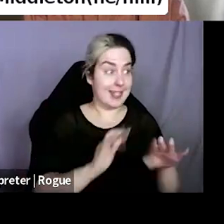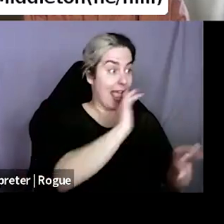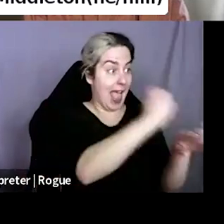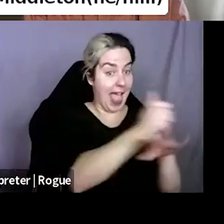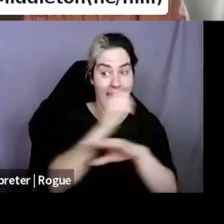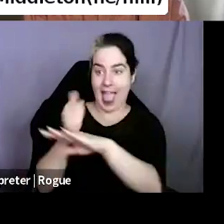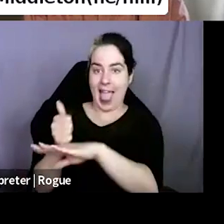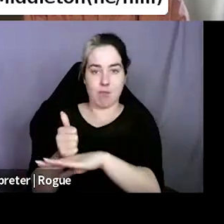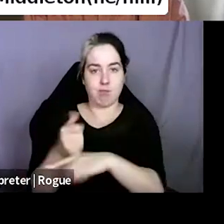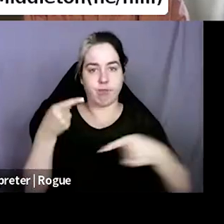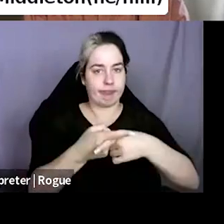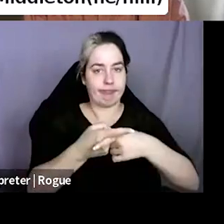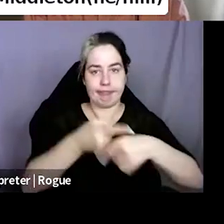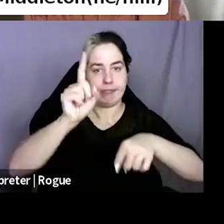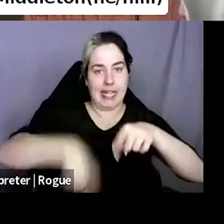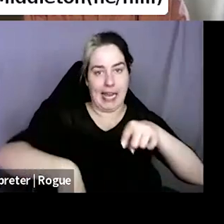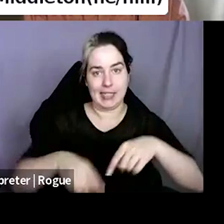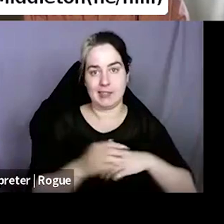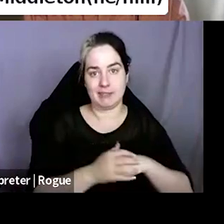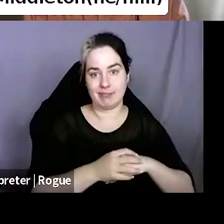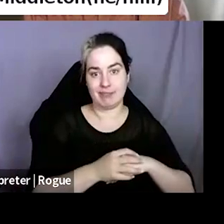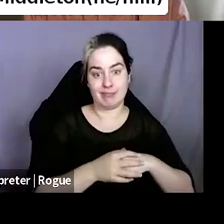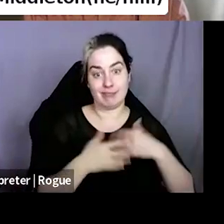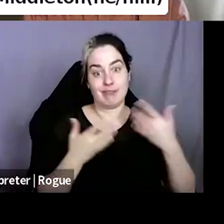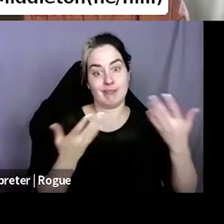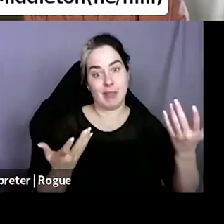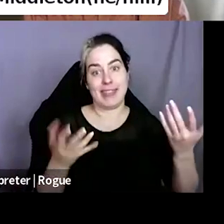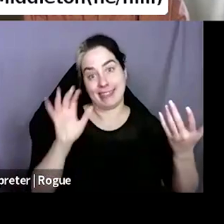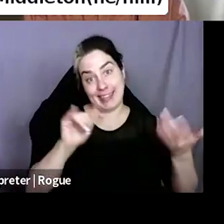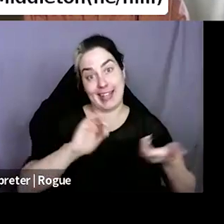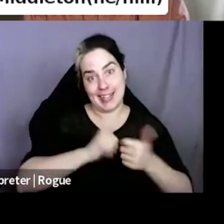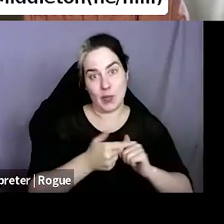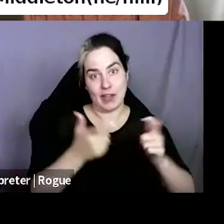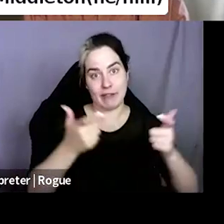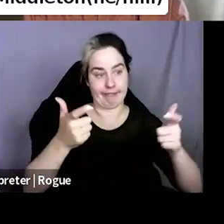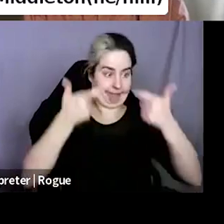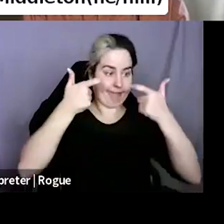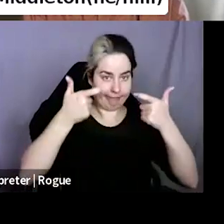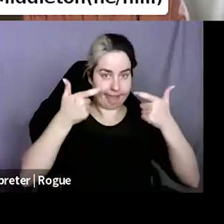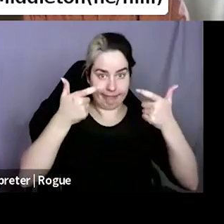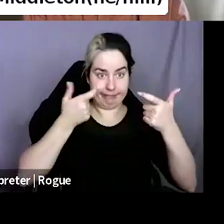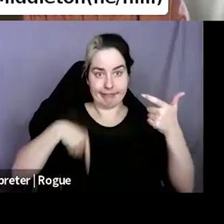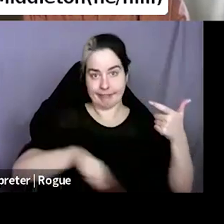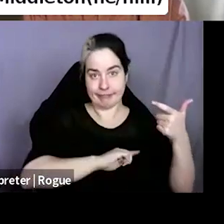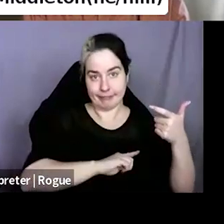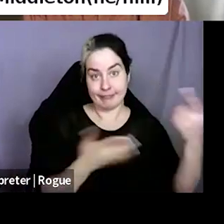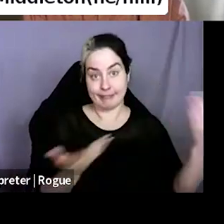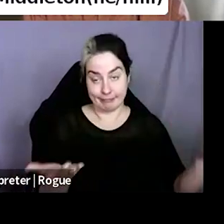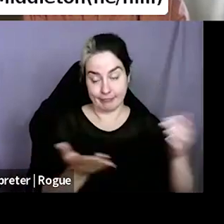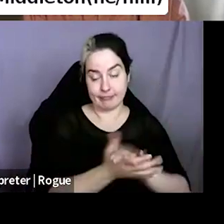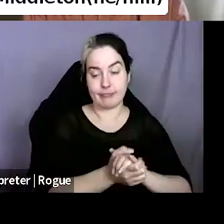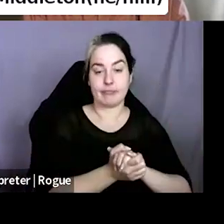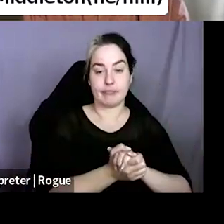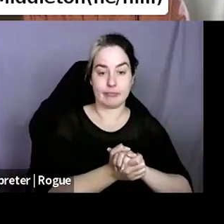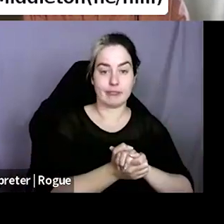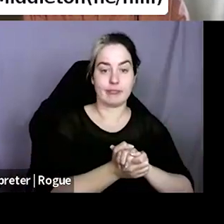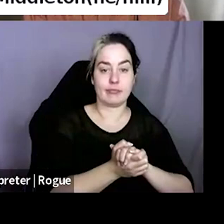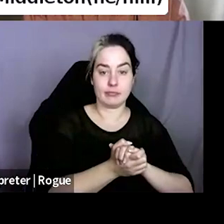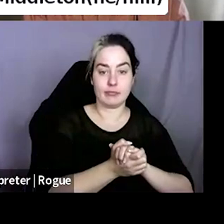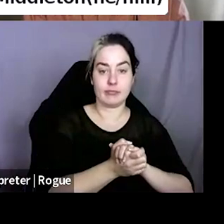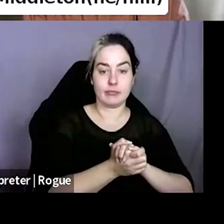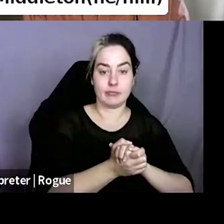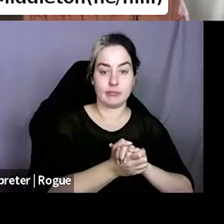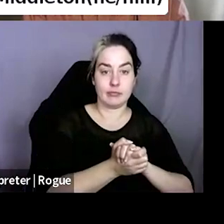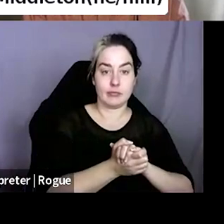is how they've, uh, you know, killed us all. Um, and, uh, and because, uh,